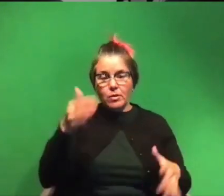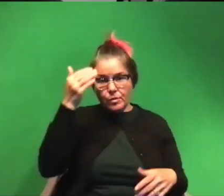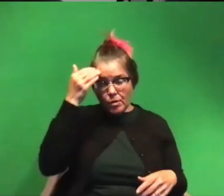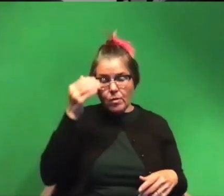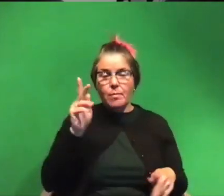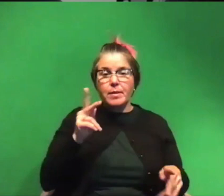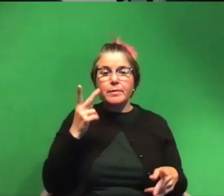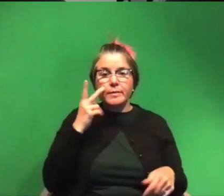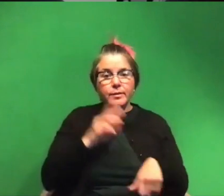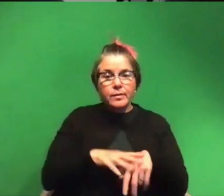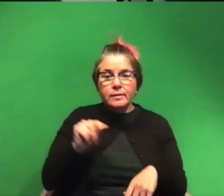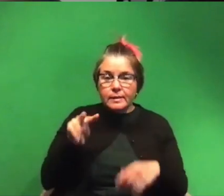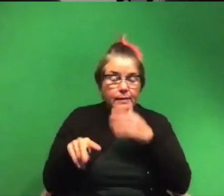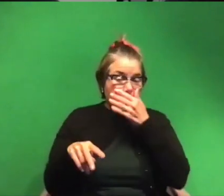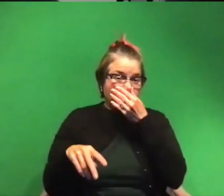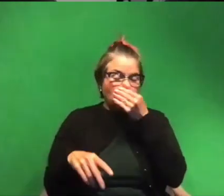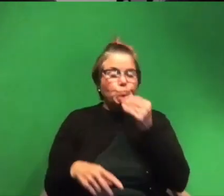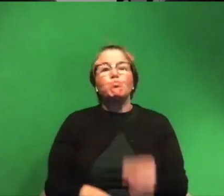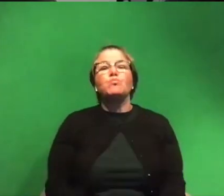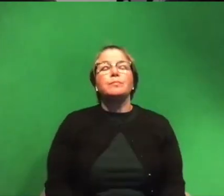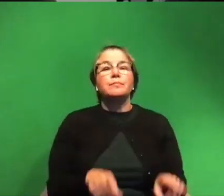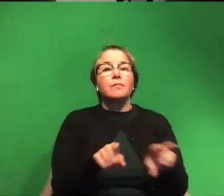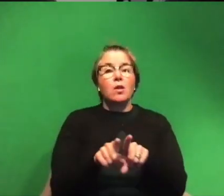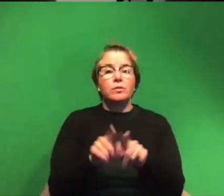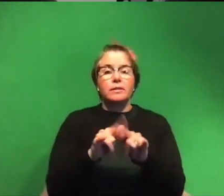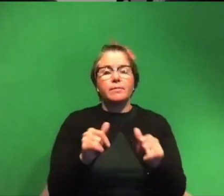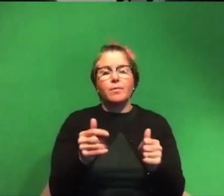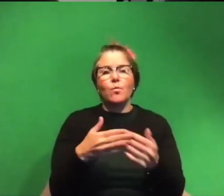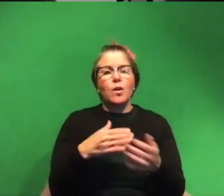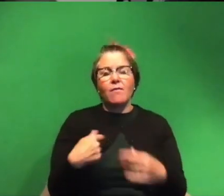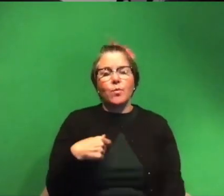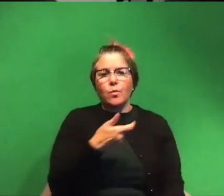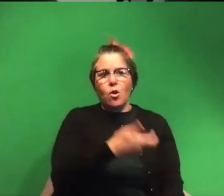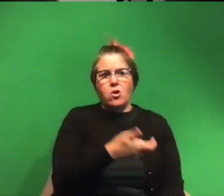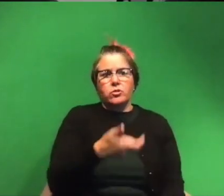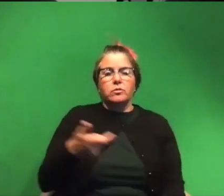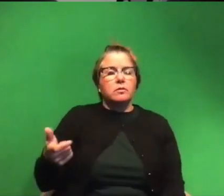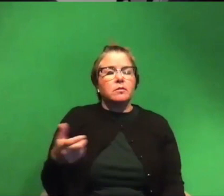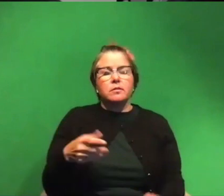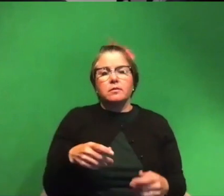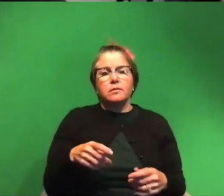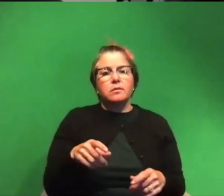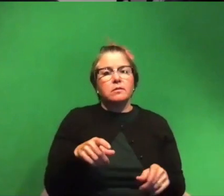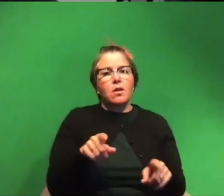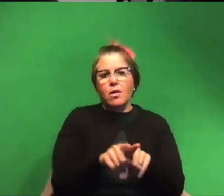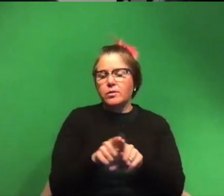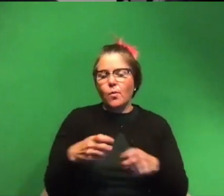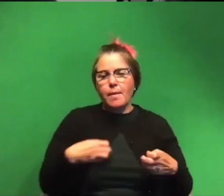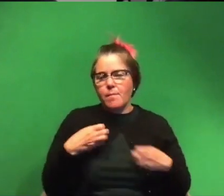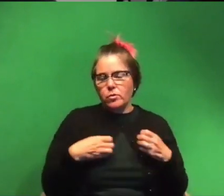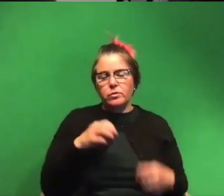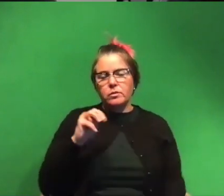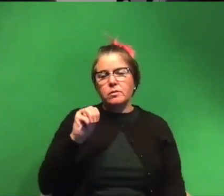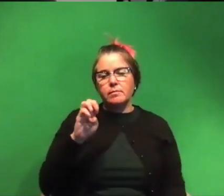people we see on tv um and then also everything we consume is very much emotional in ways so like the media